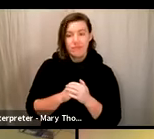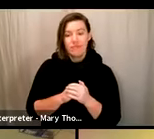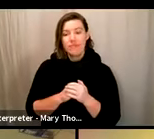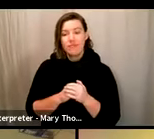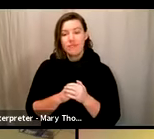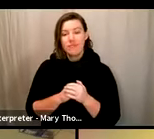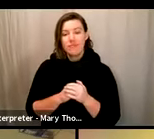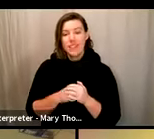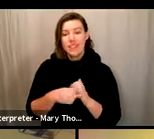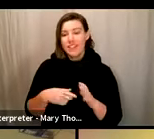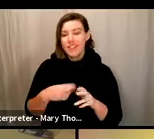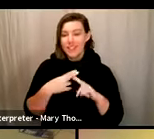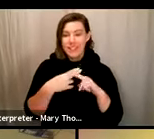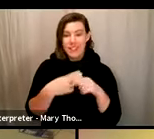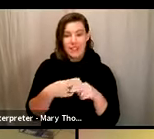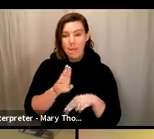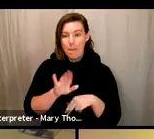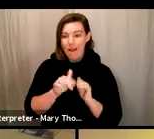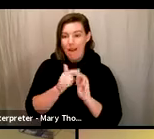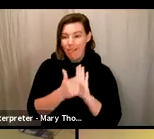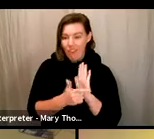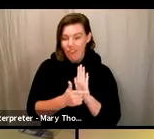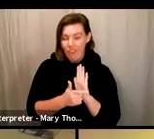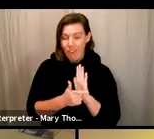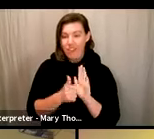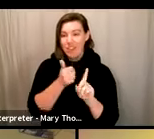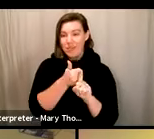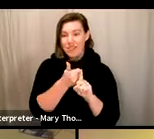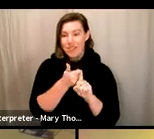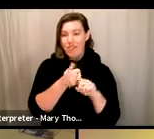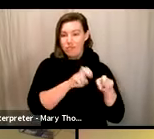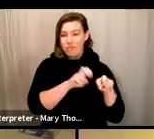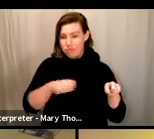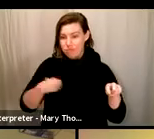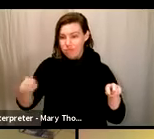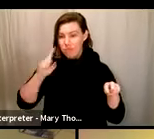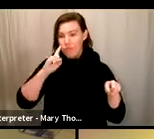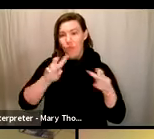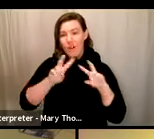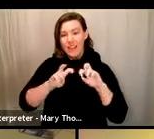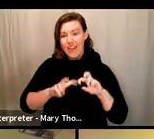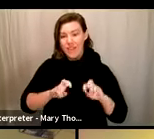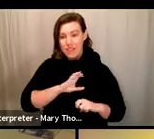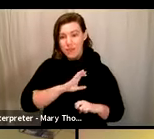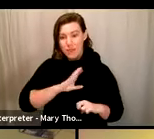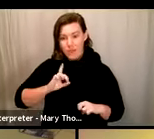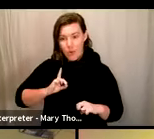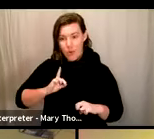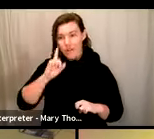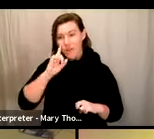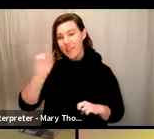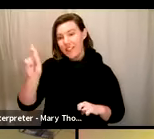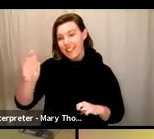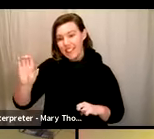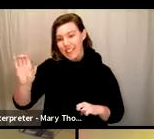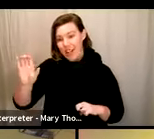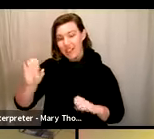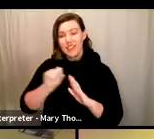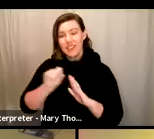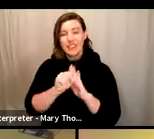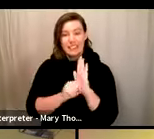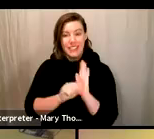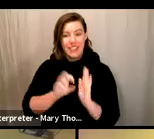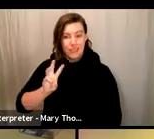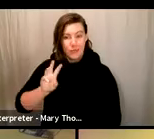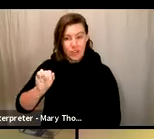the canvassing board for the County of King State of Washington, hereby certify that this is a full,